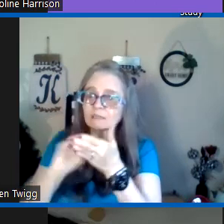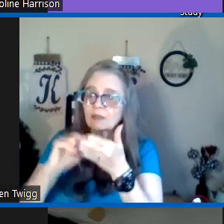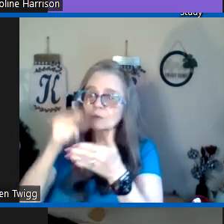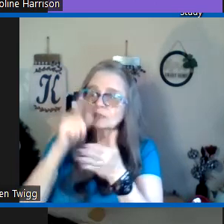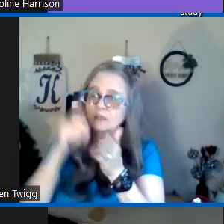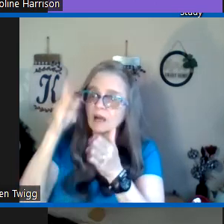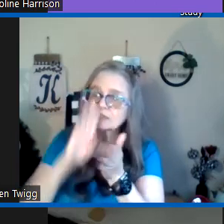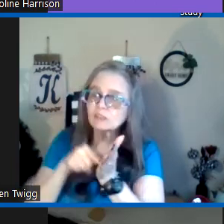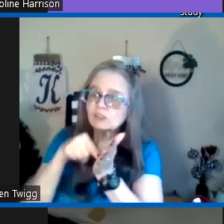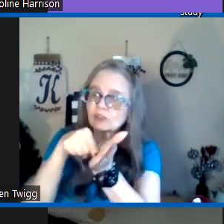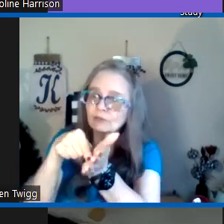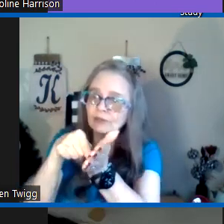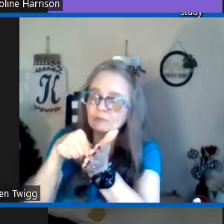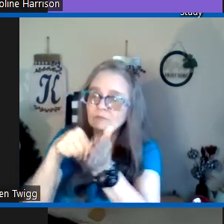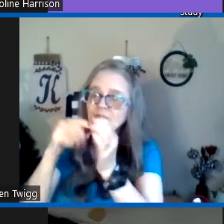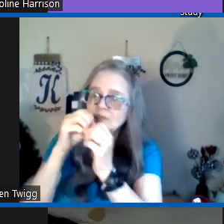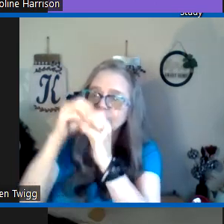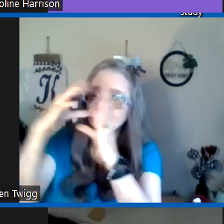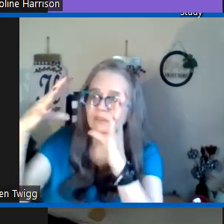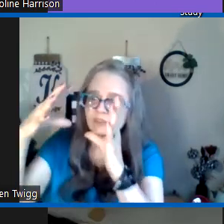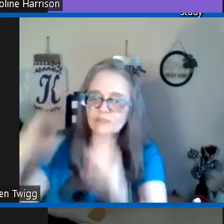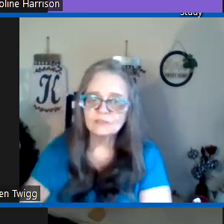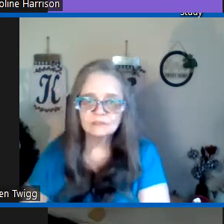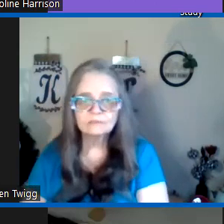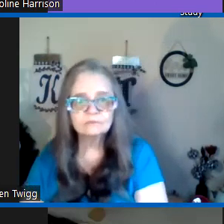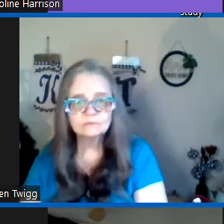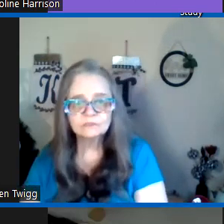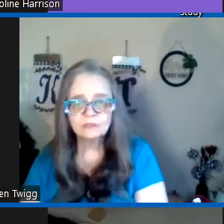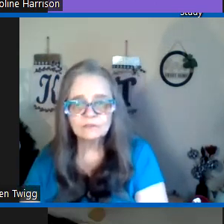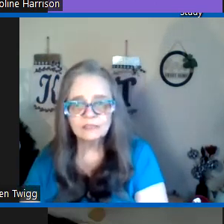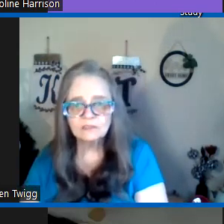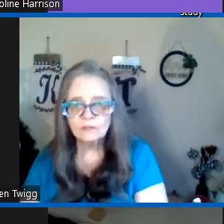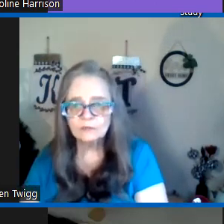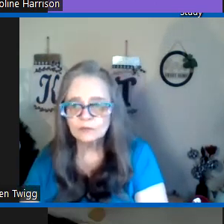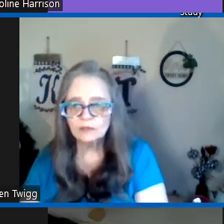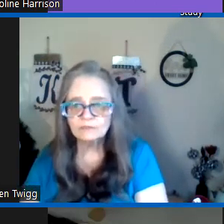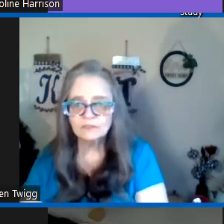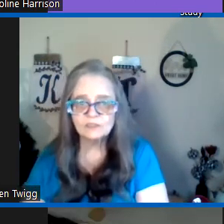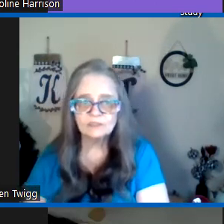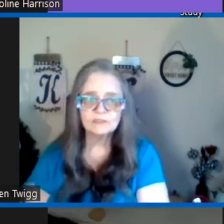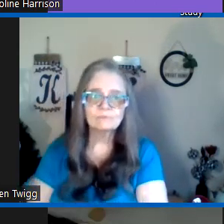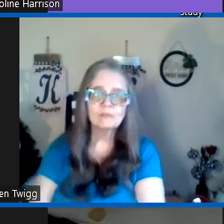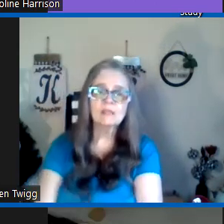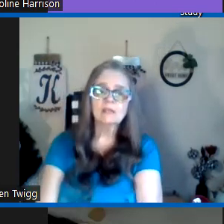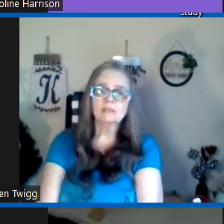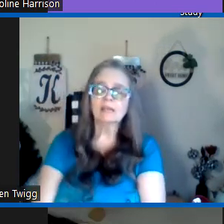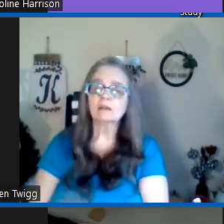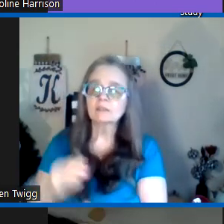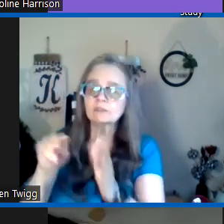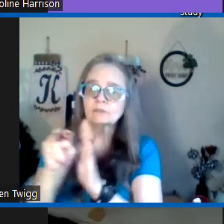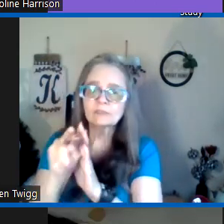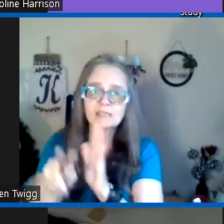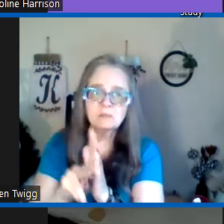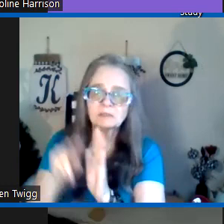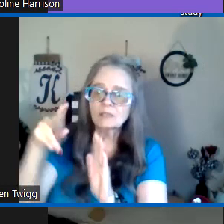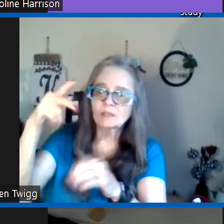writing what God showed them in visions so those are all visions now